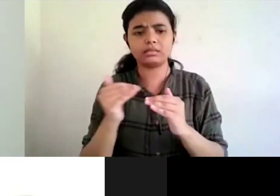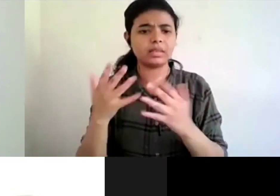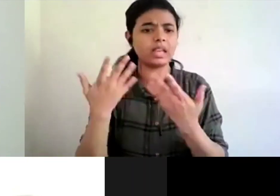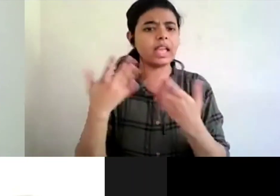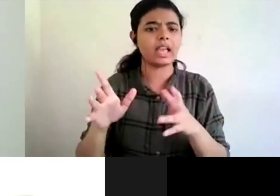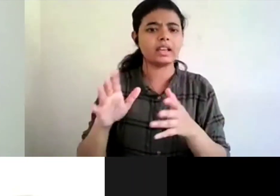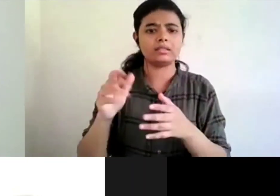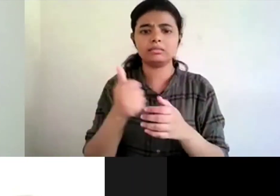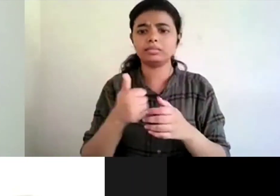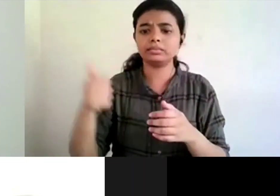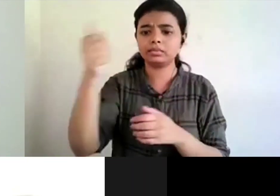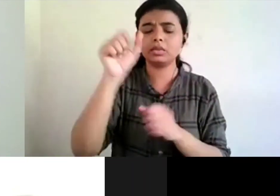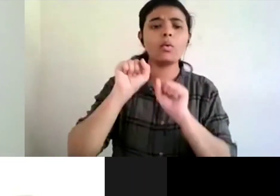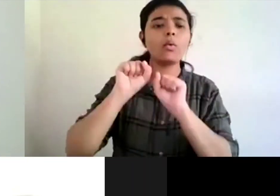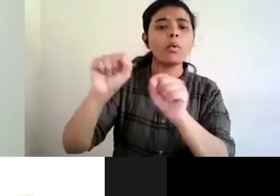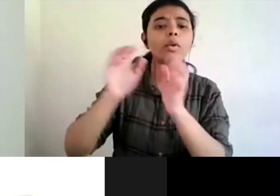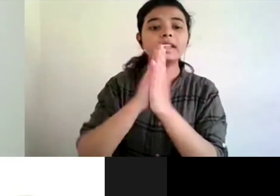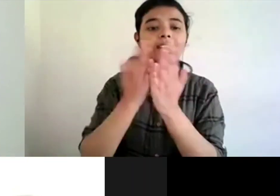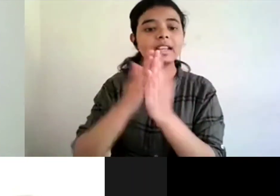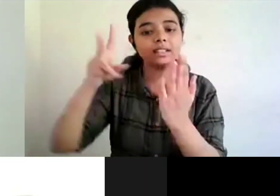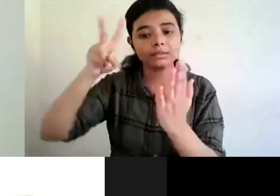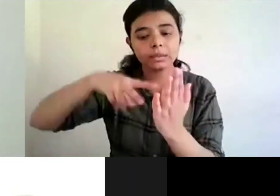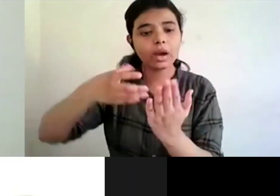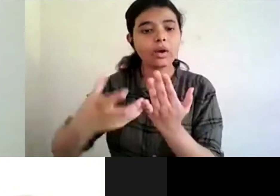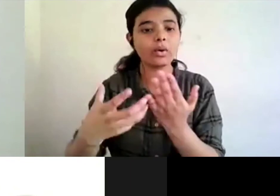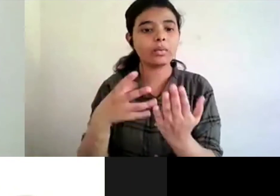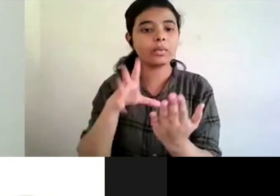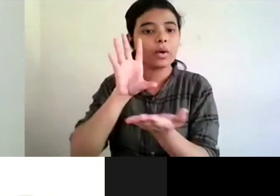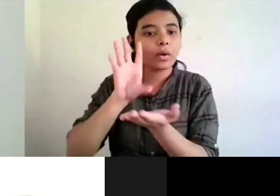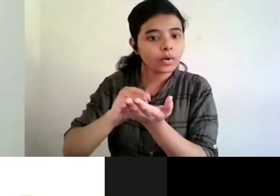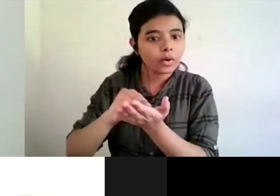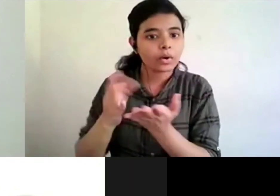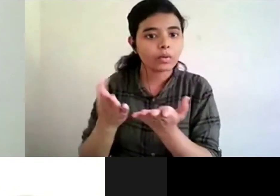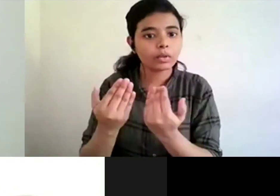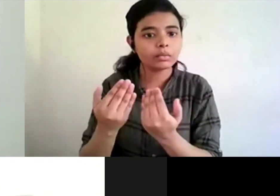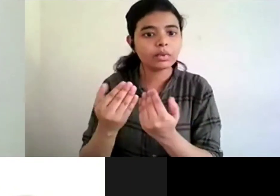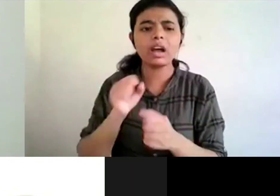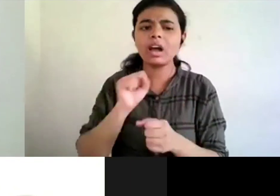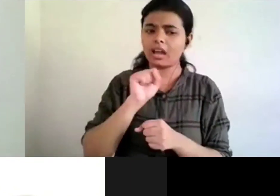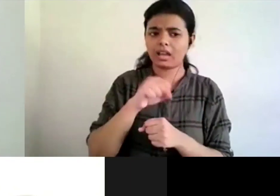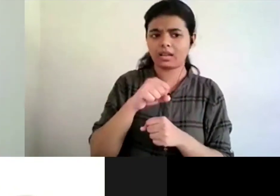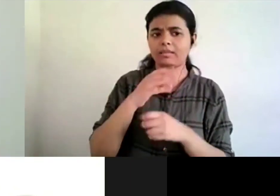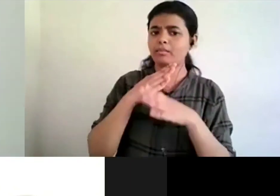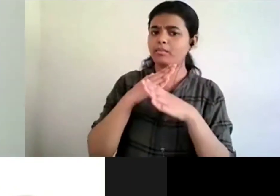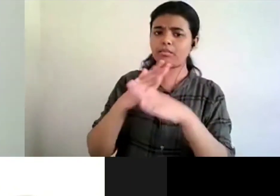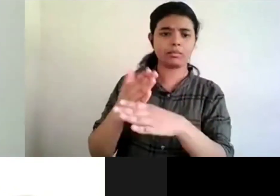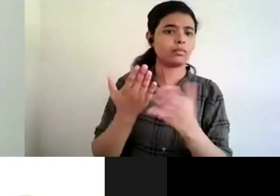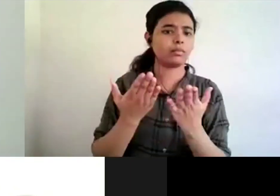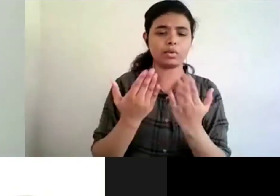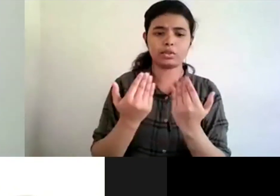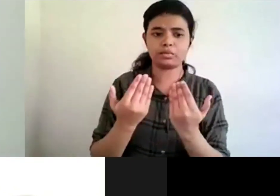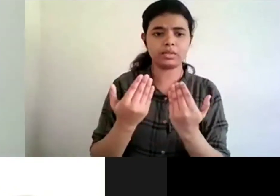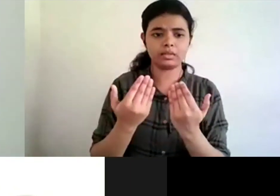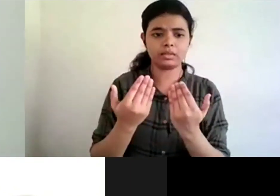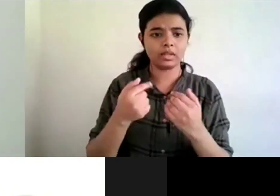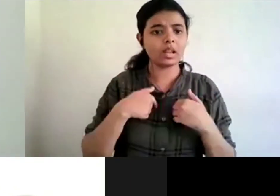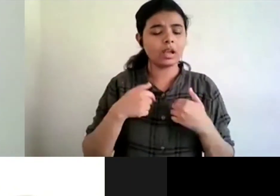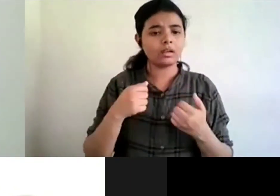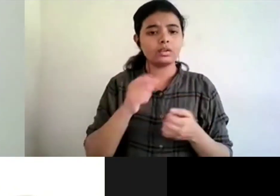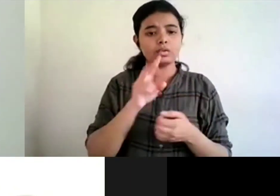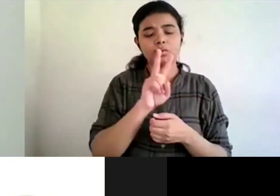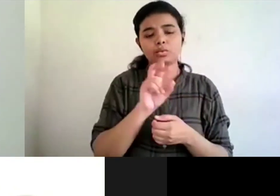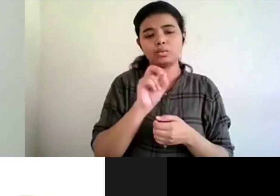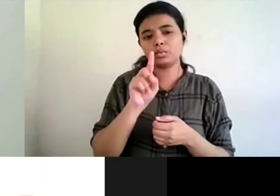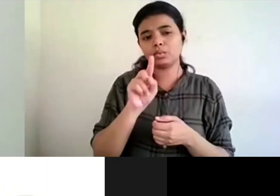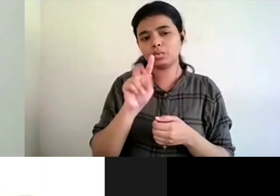his or her own studies now you are we are fully protected now with this copyright exception that we have in 2012